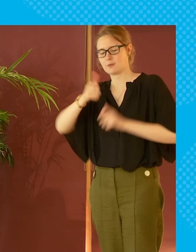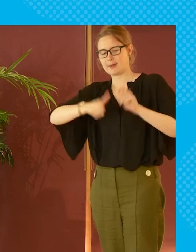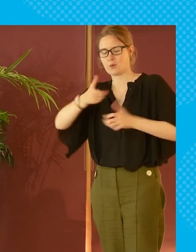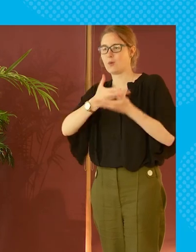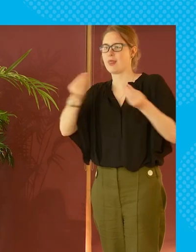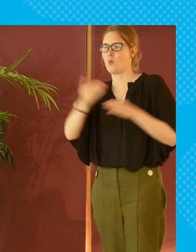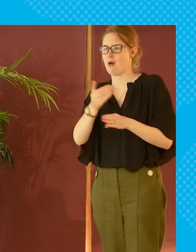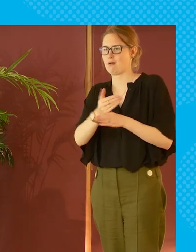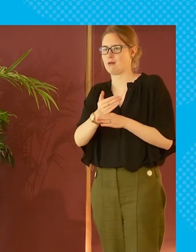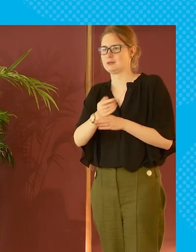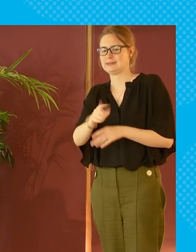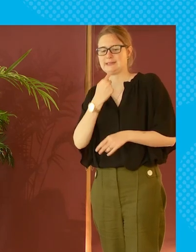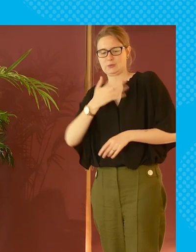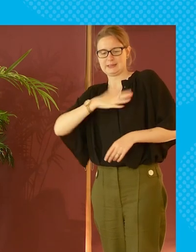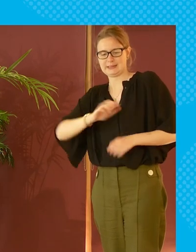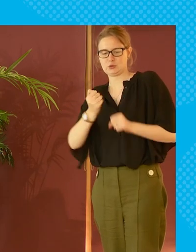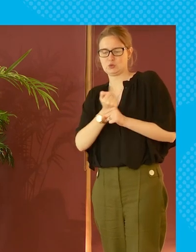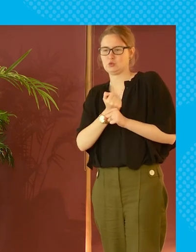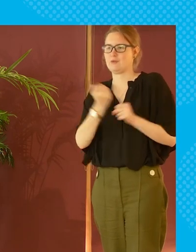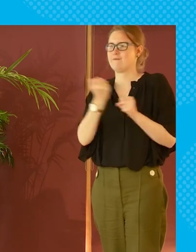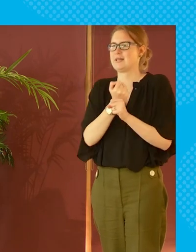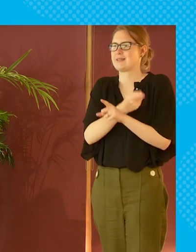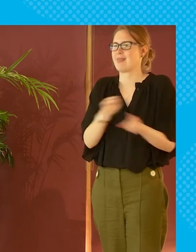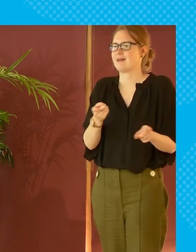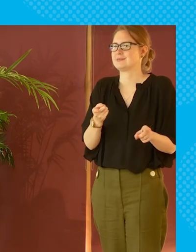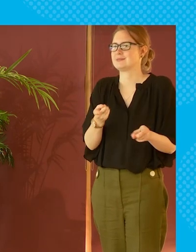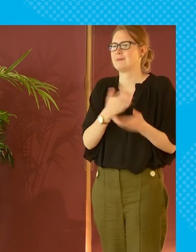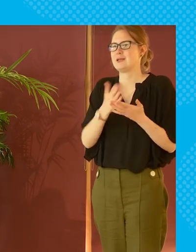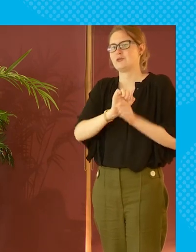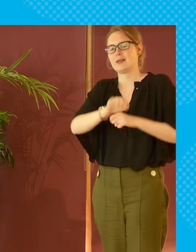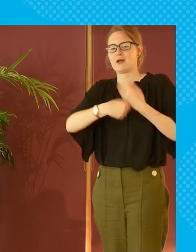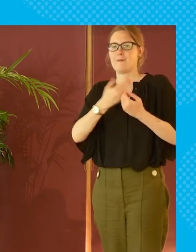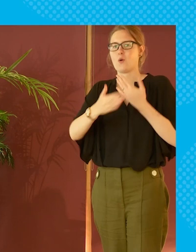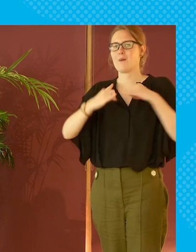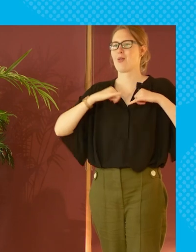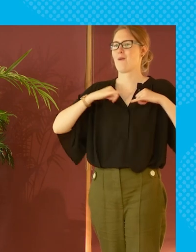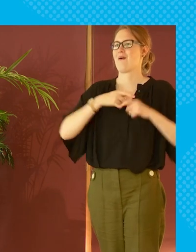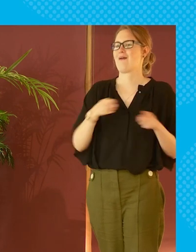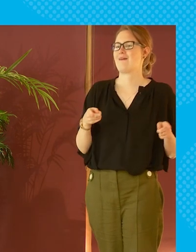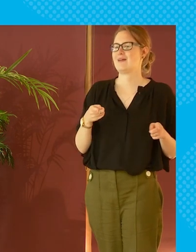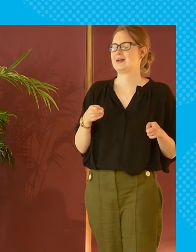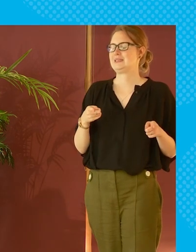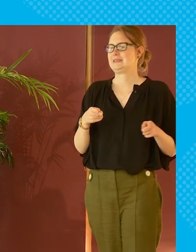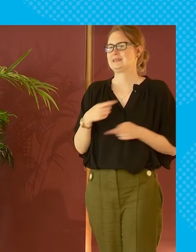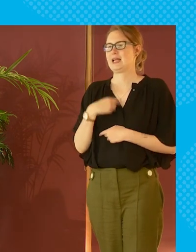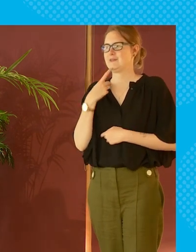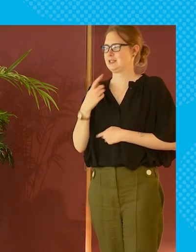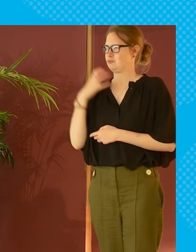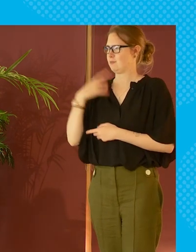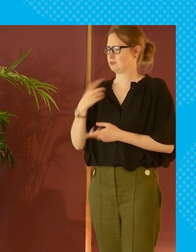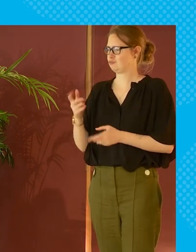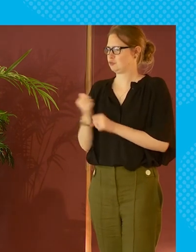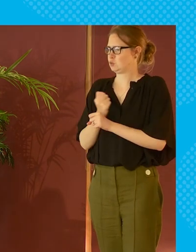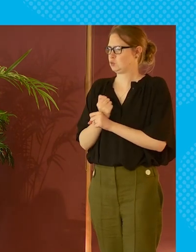focuses on the people without the jobs to say what can we do to fix them a bit to make them more employable and i've come across and